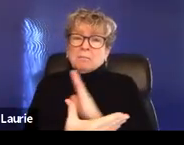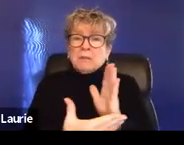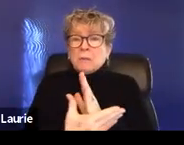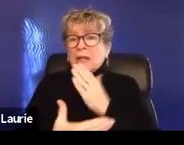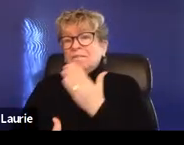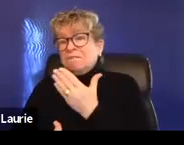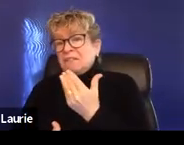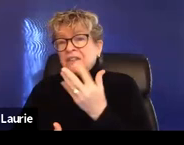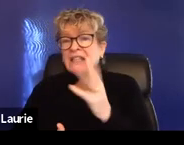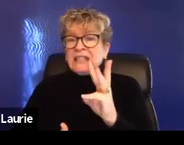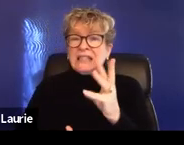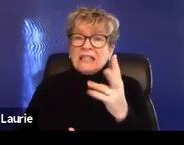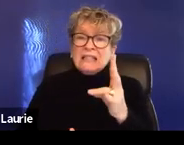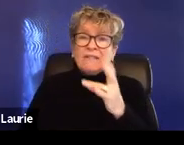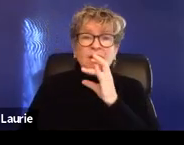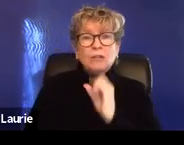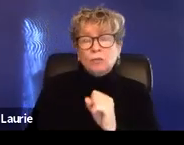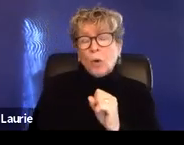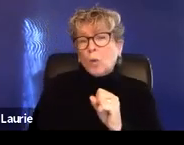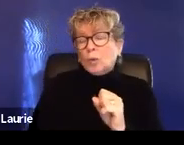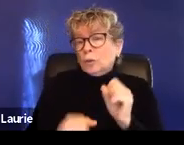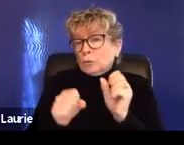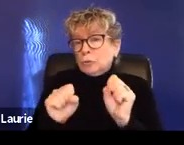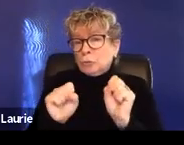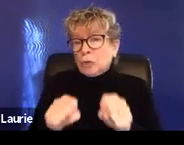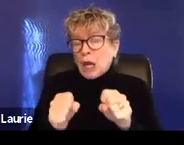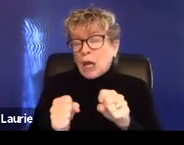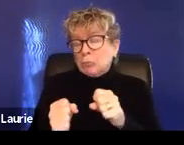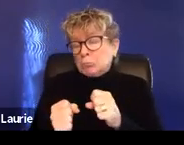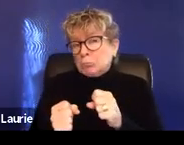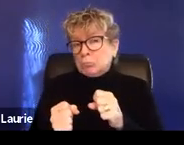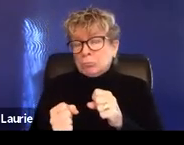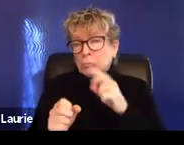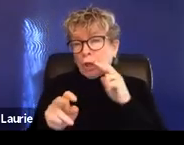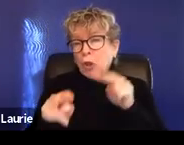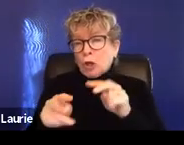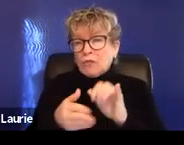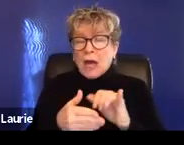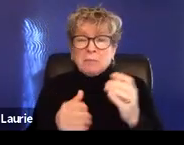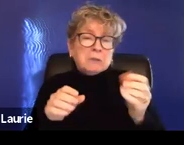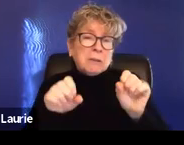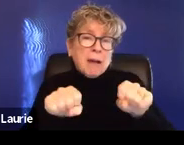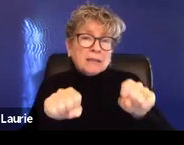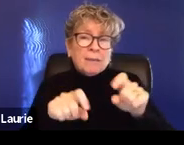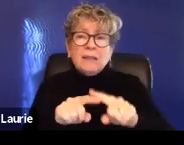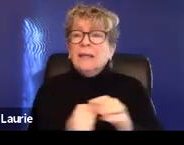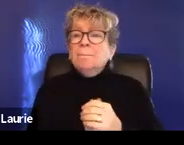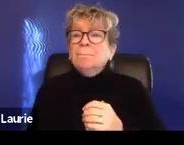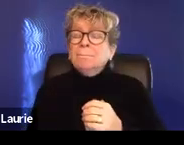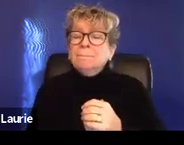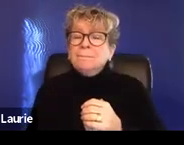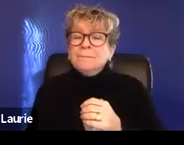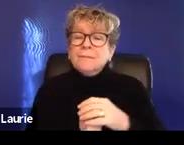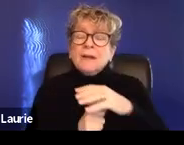to consider, um, exploring with them. So most family law cases, you're addressing custody,